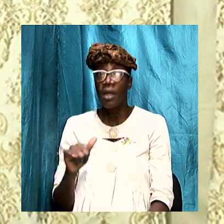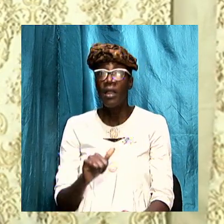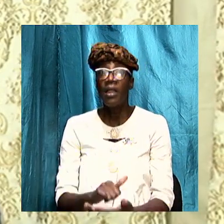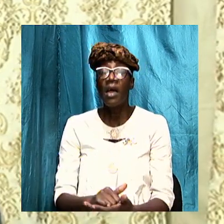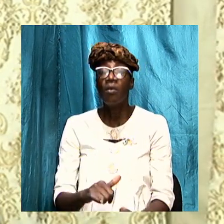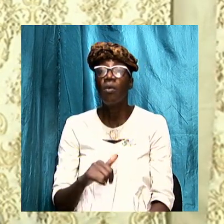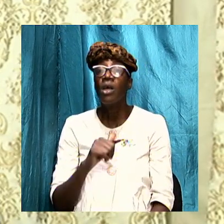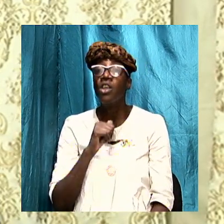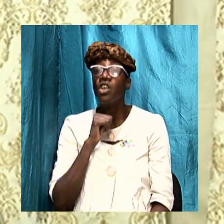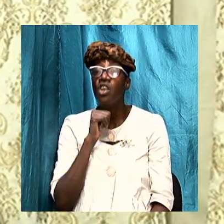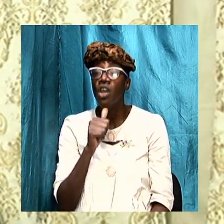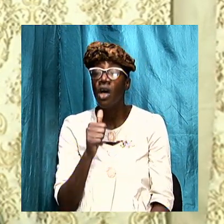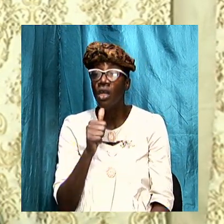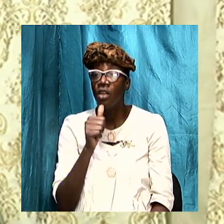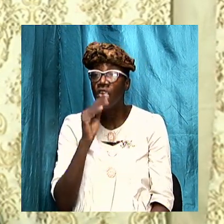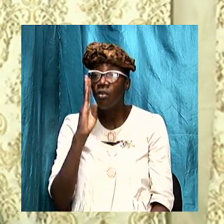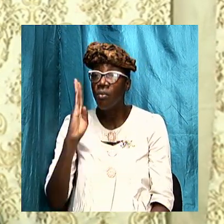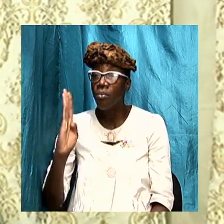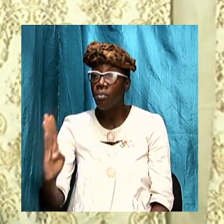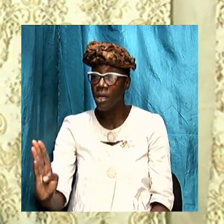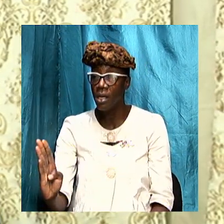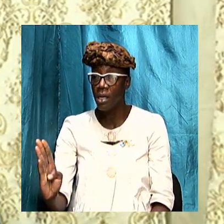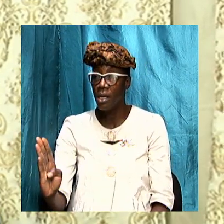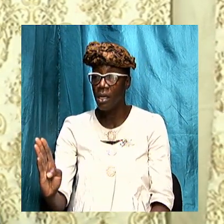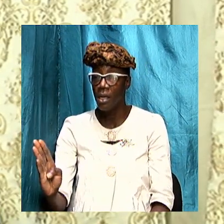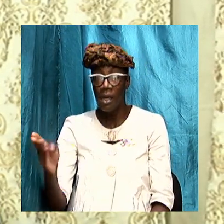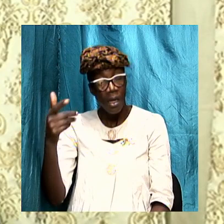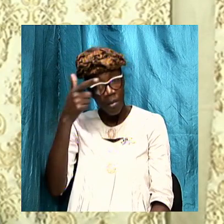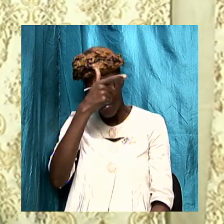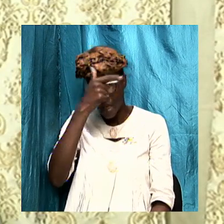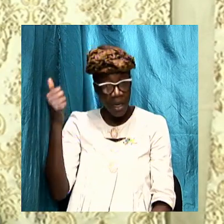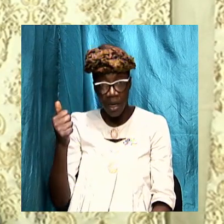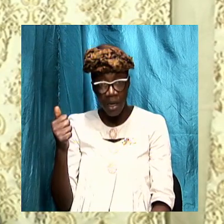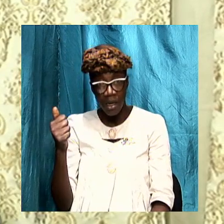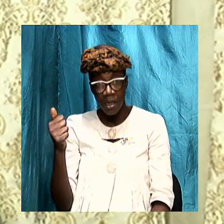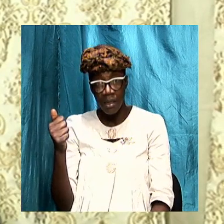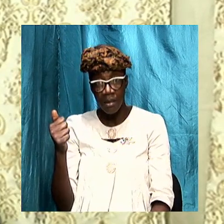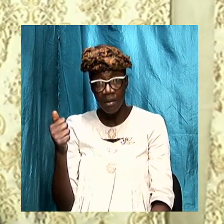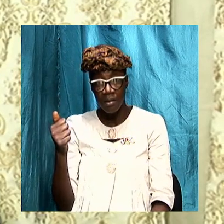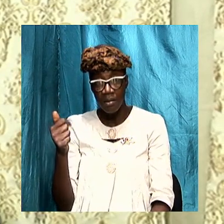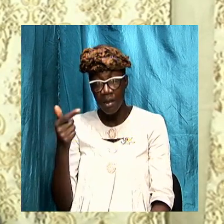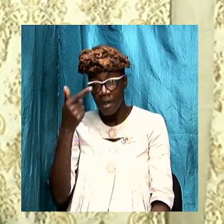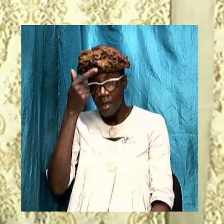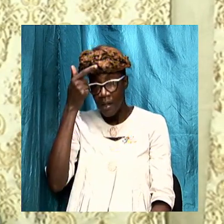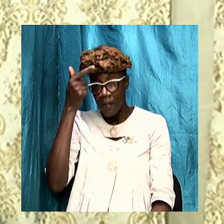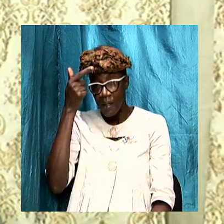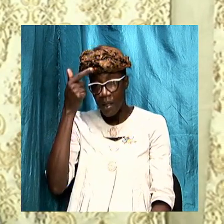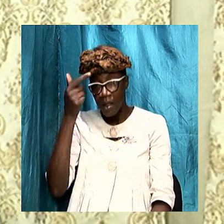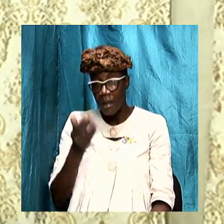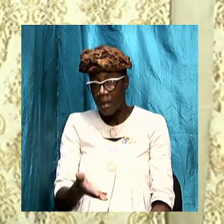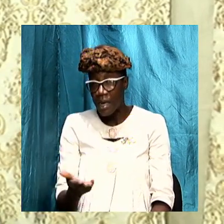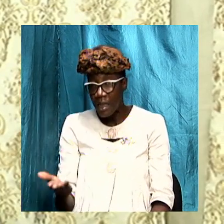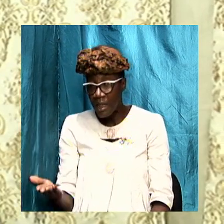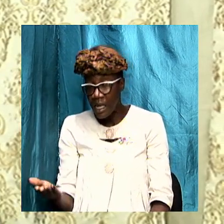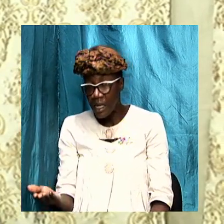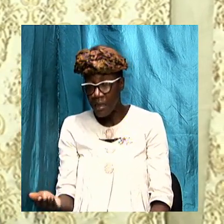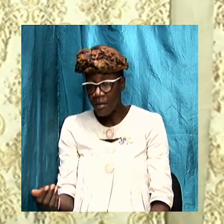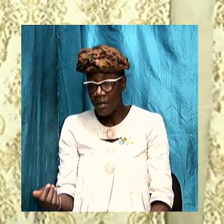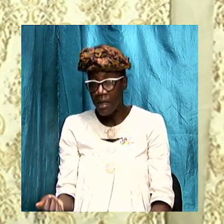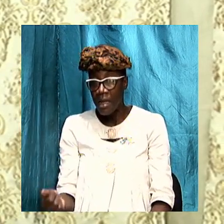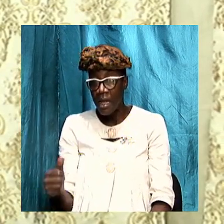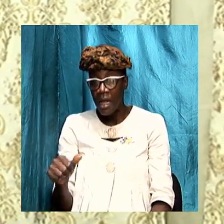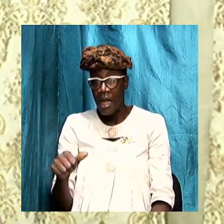not to be because if and I do believe they are the things that are happening